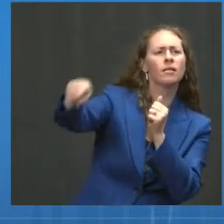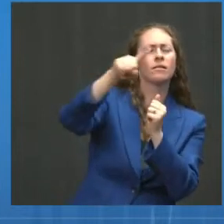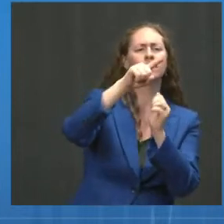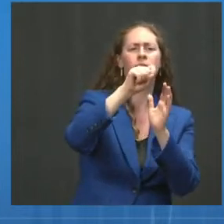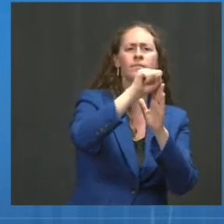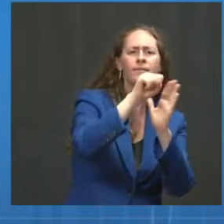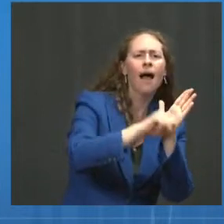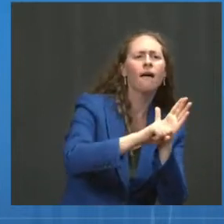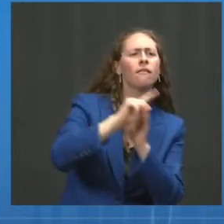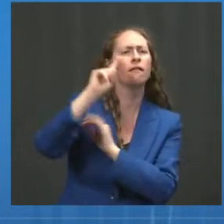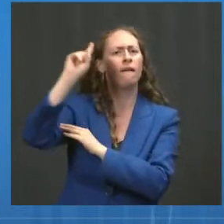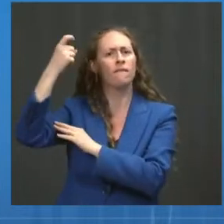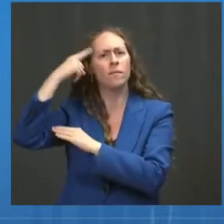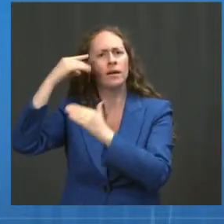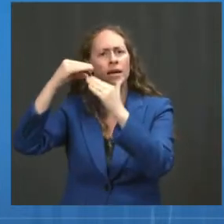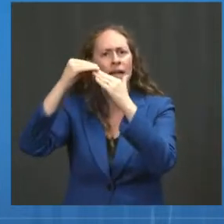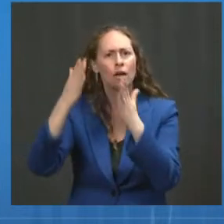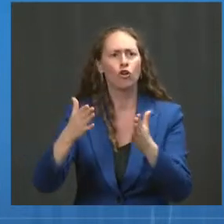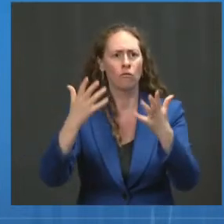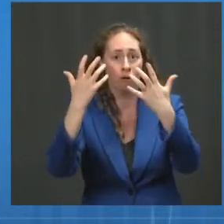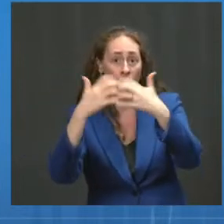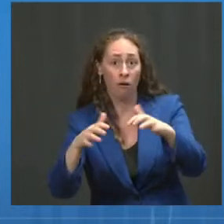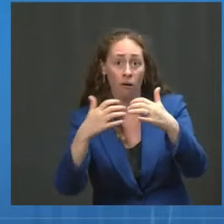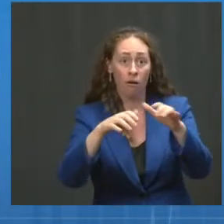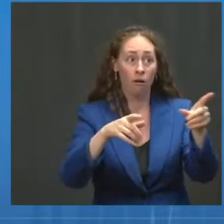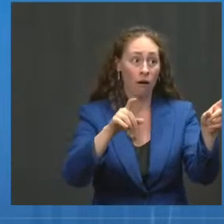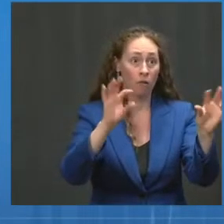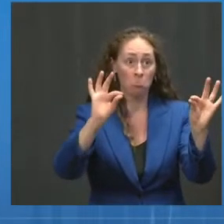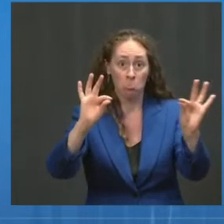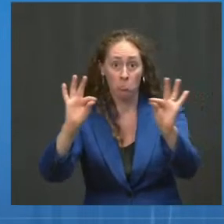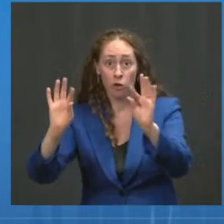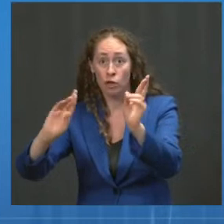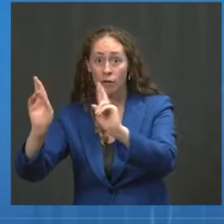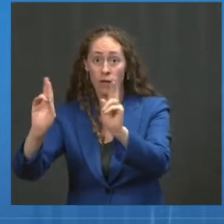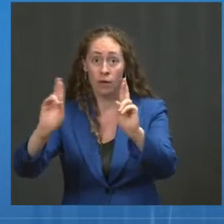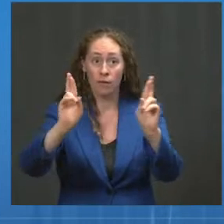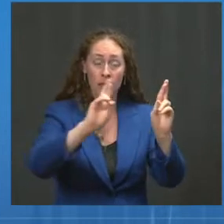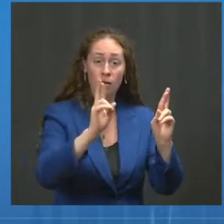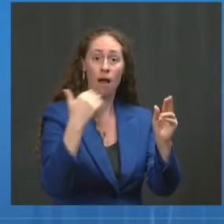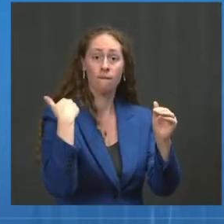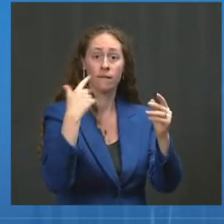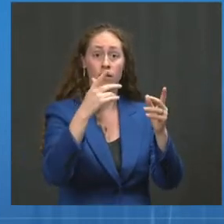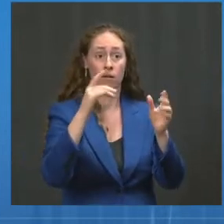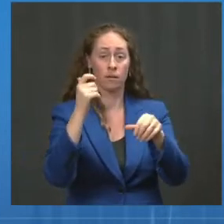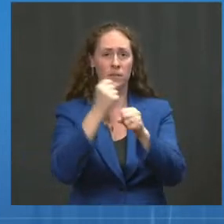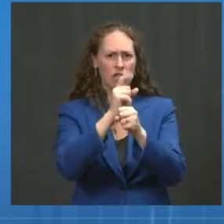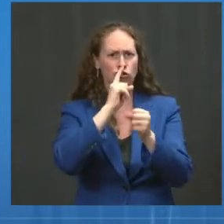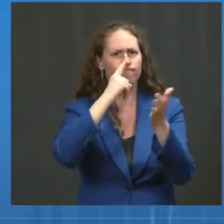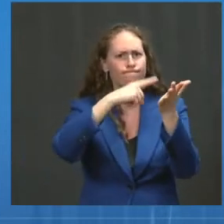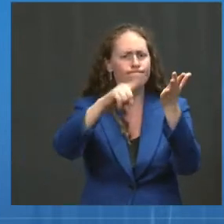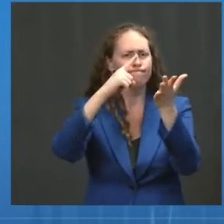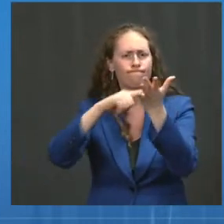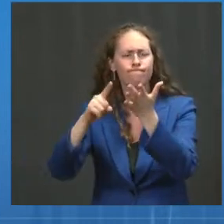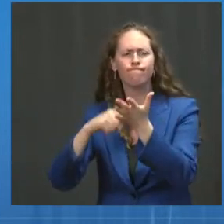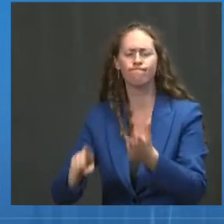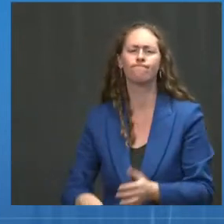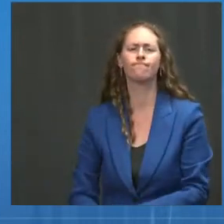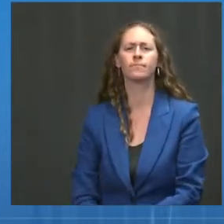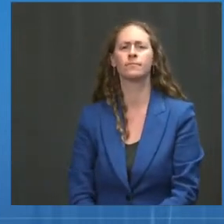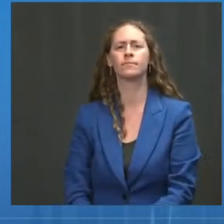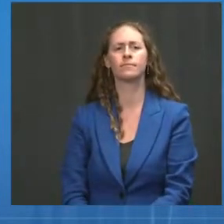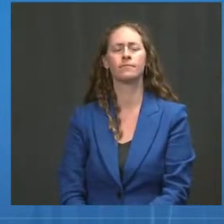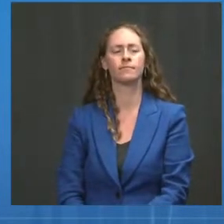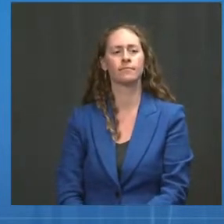have the number of places for people to get vaccinated in a convenient way, enough